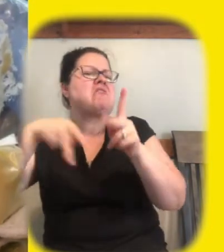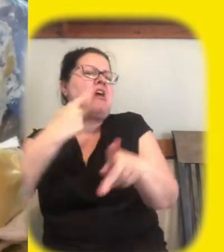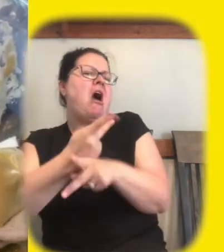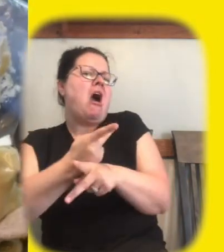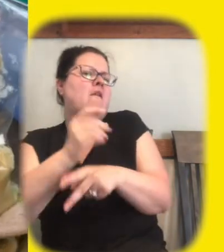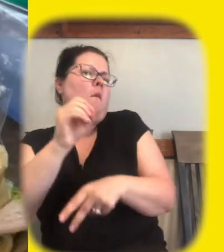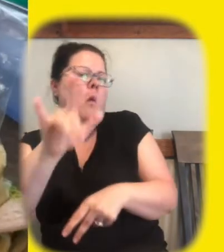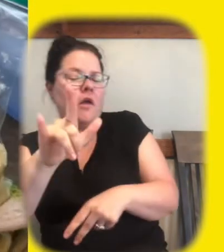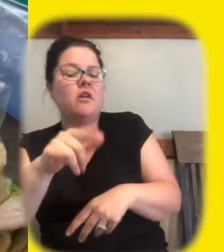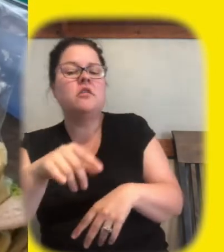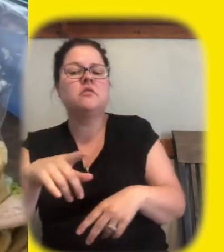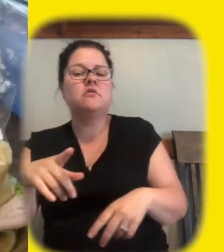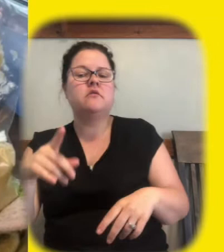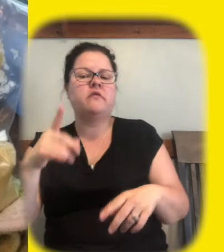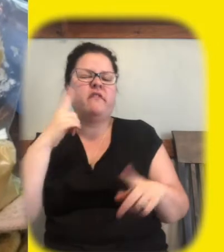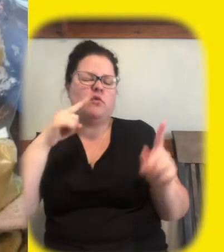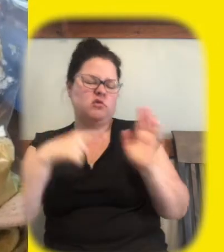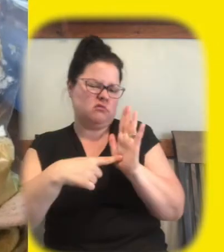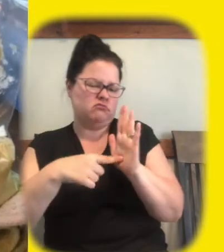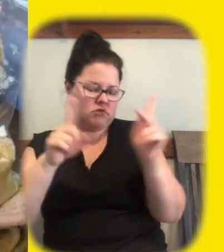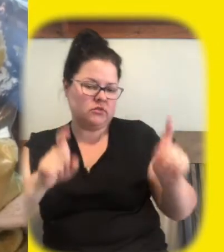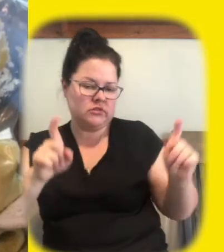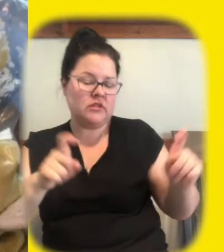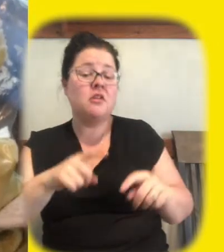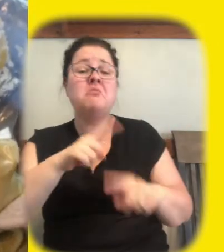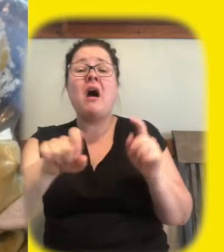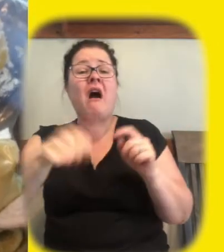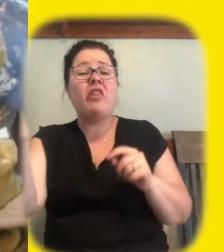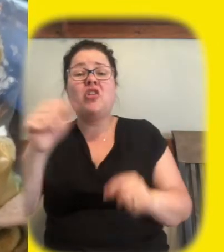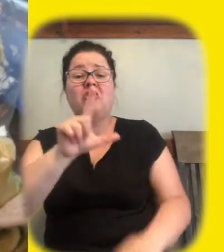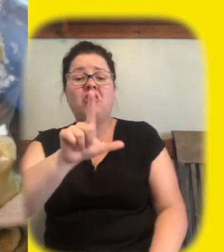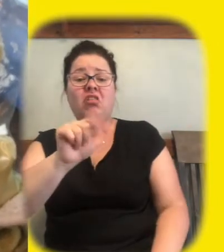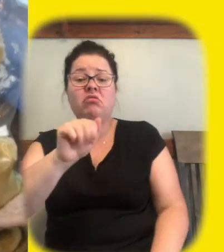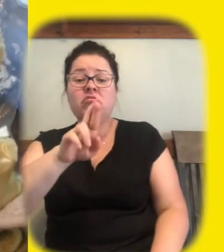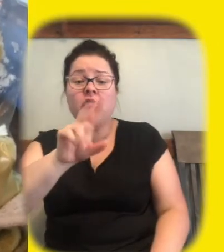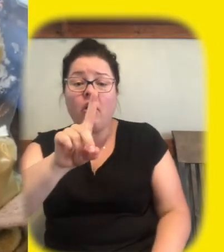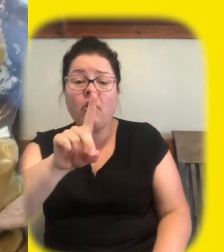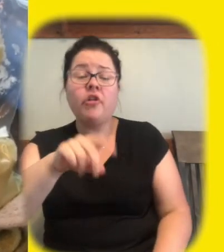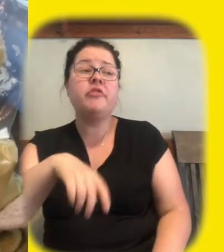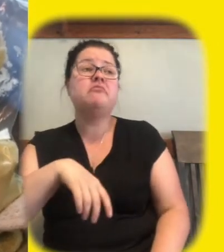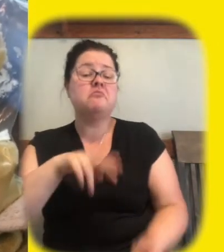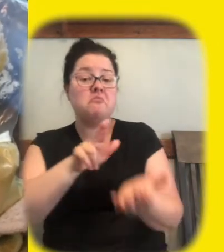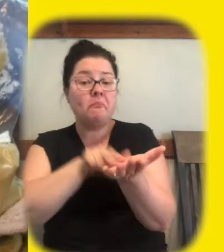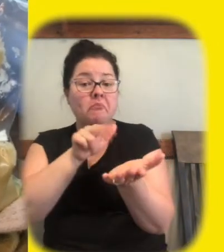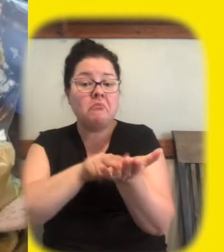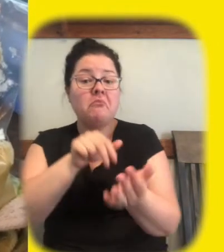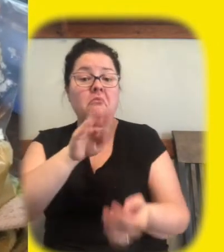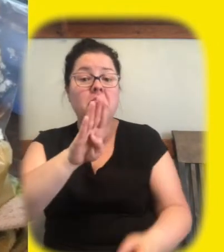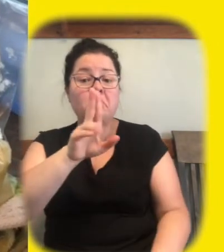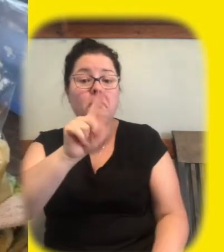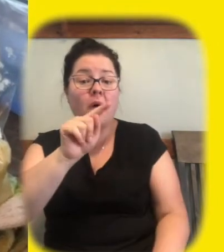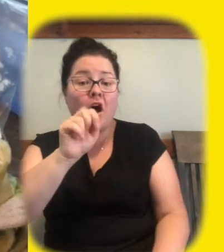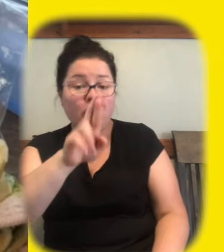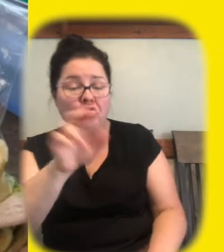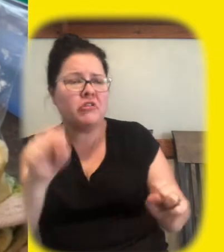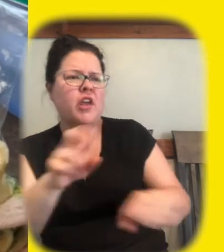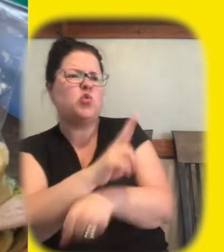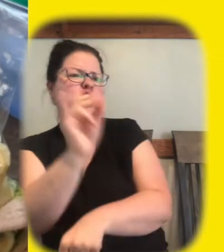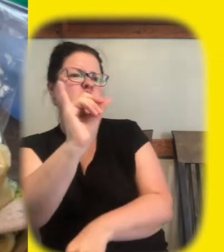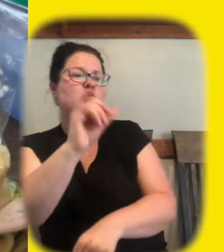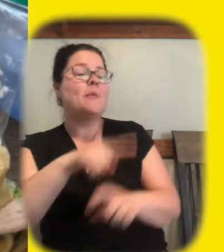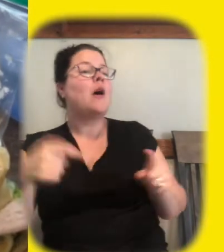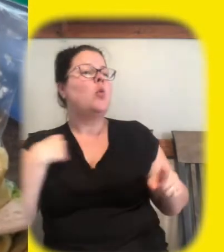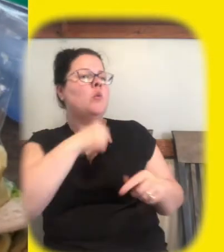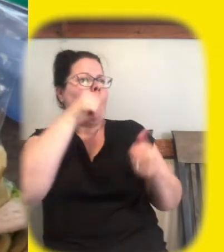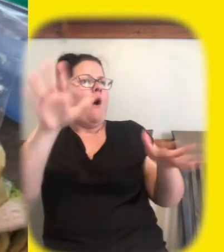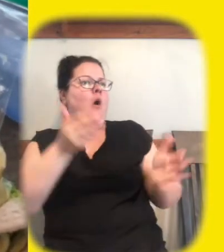we're going to use that as a sample of fat you could use lard butter anything you like but we also don't want to waste